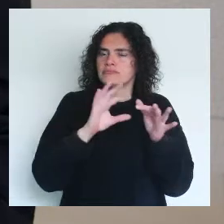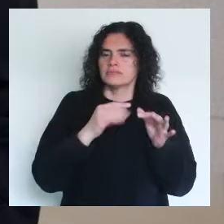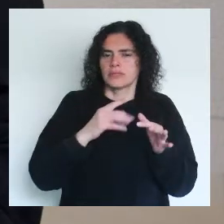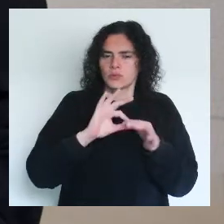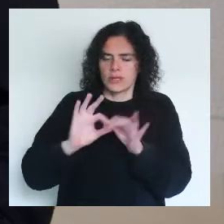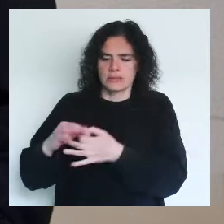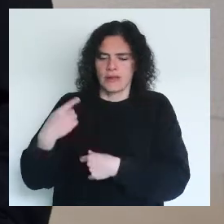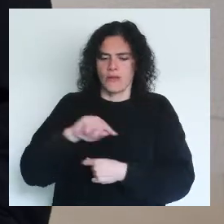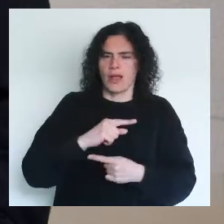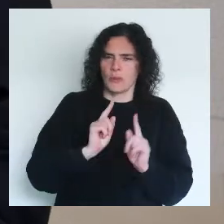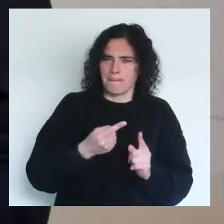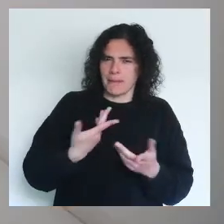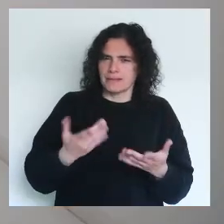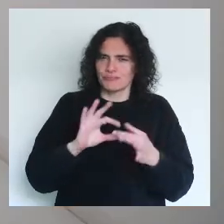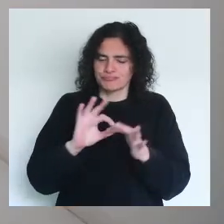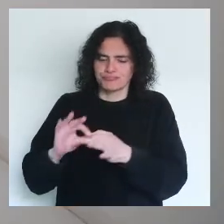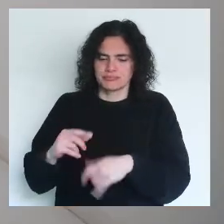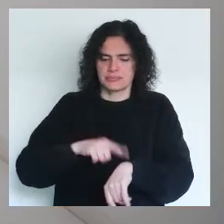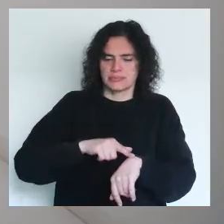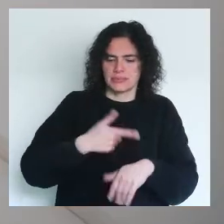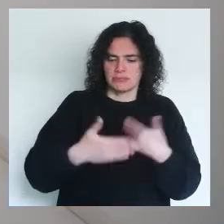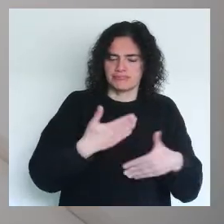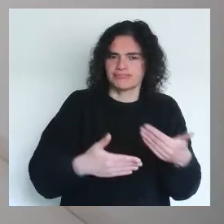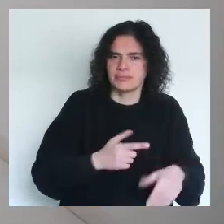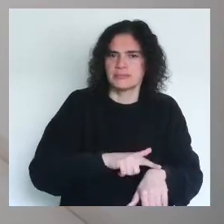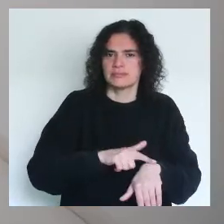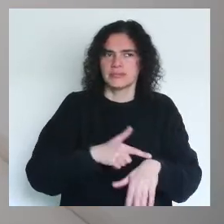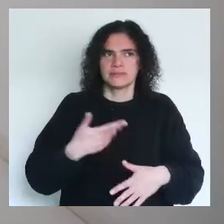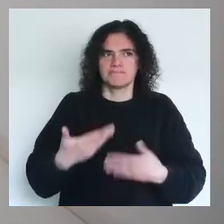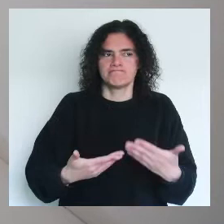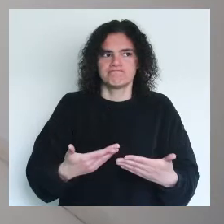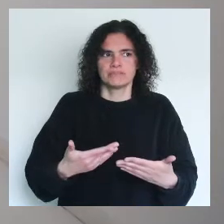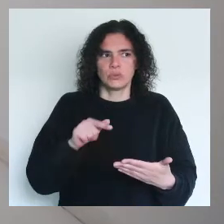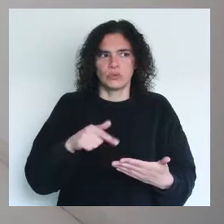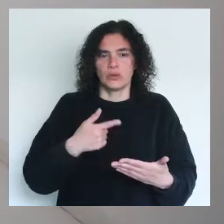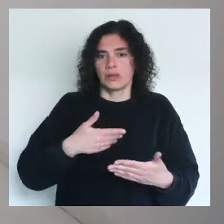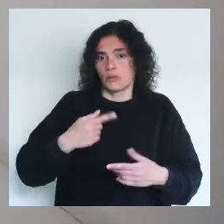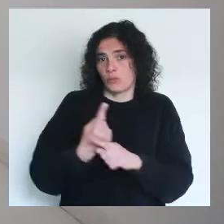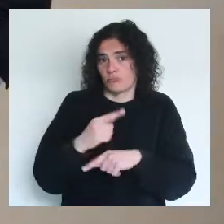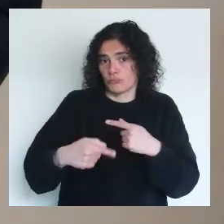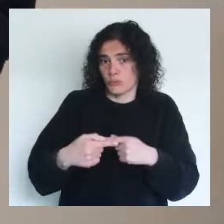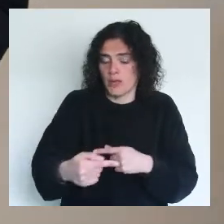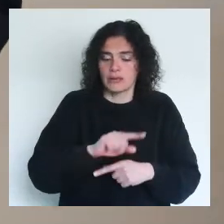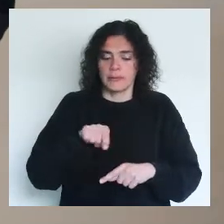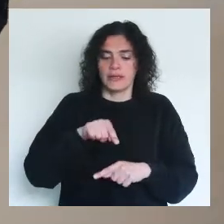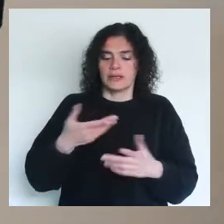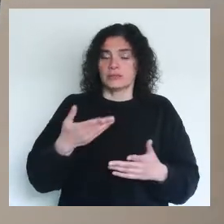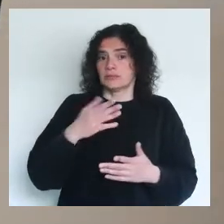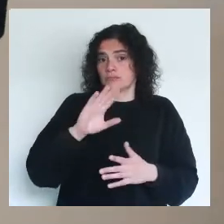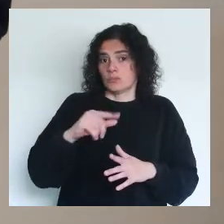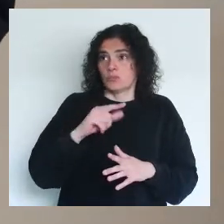connection started to come together, from time to time intuitively, from time to time in a deliberate way. But